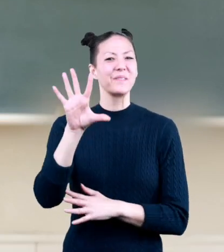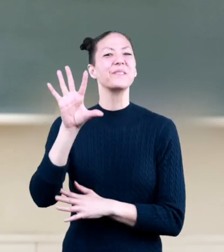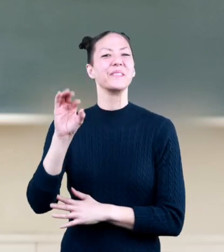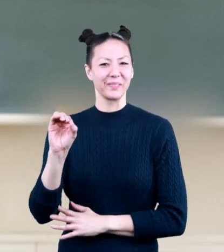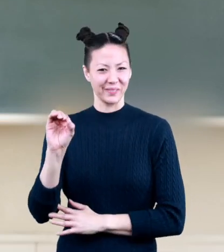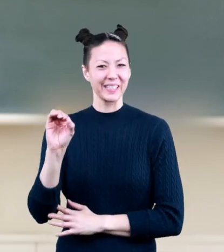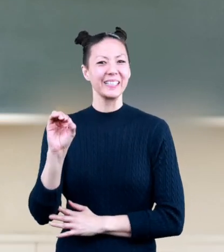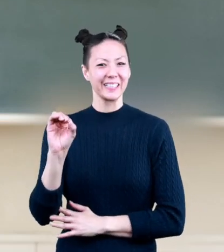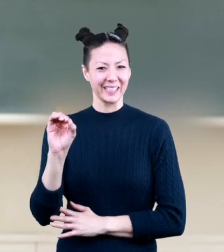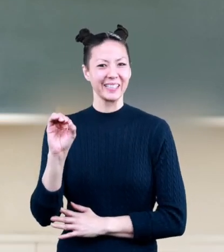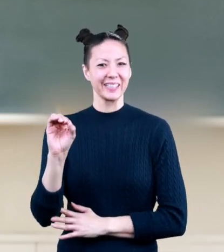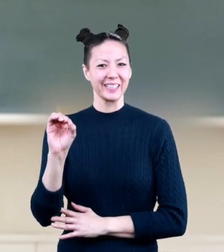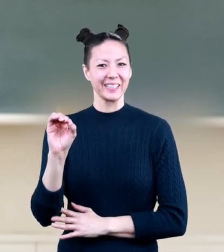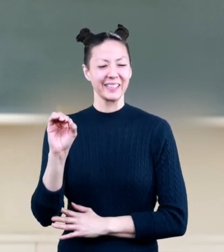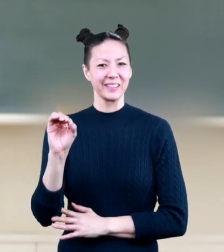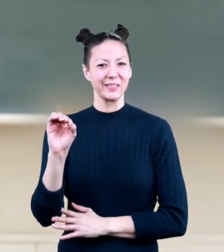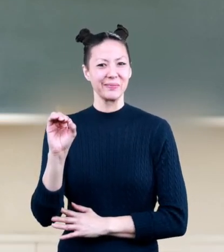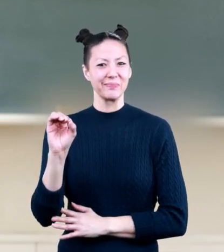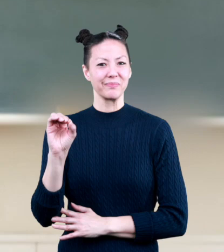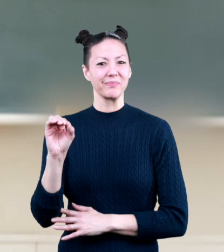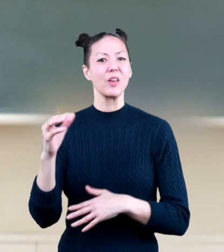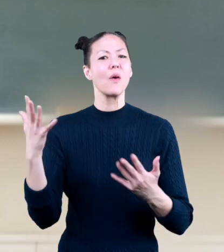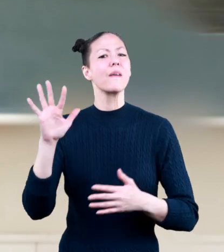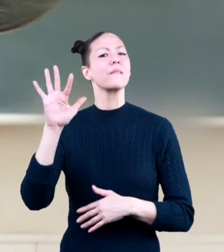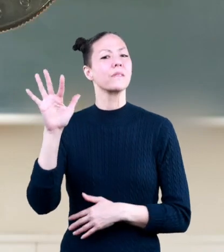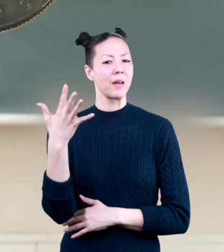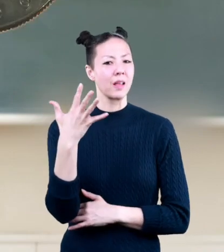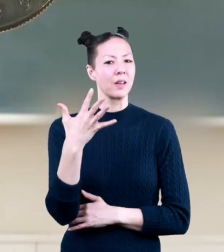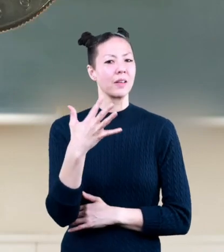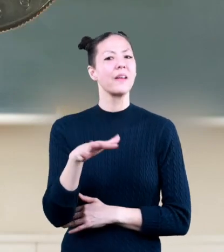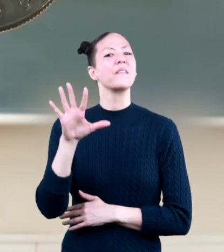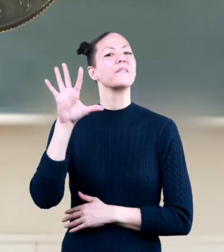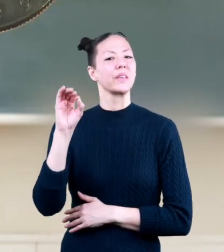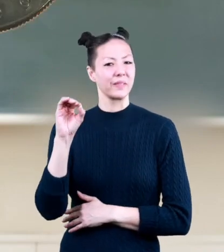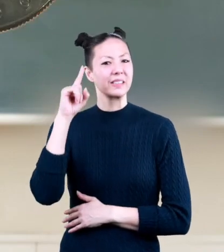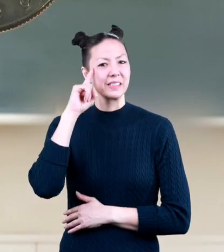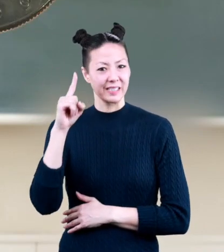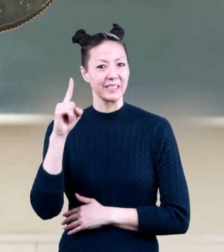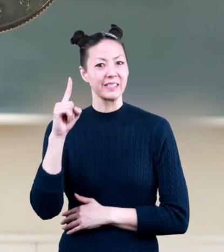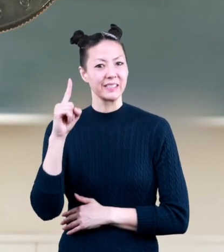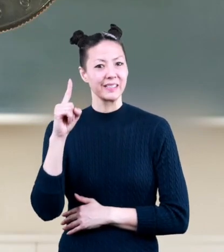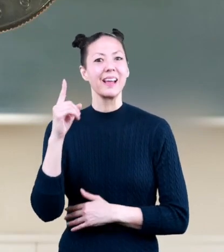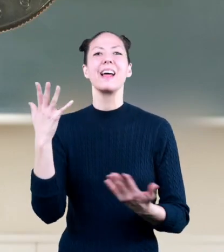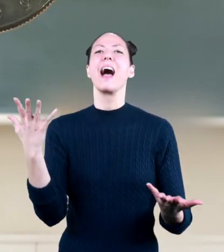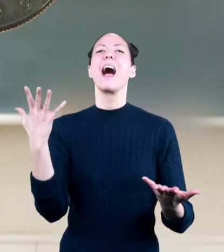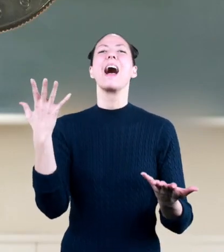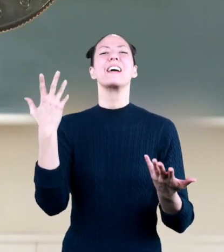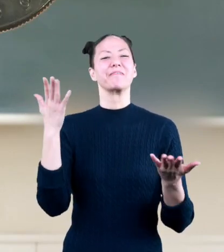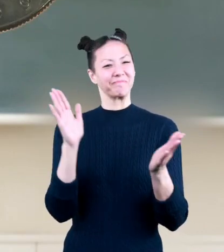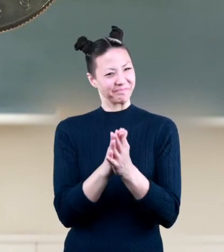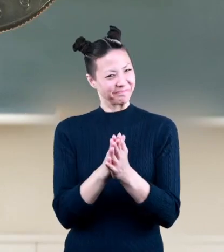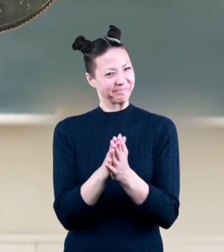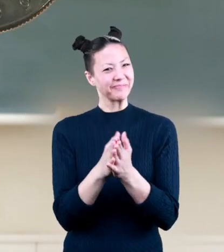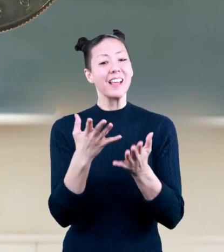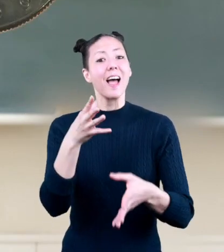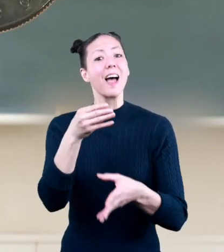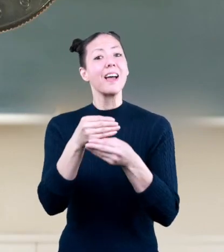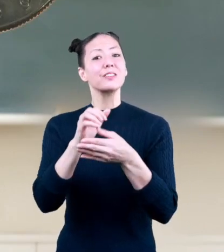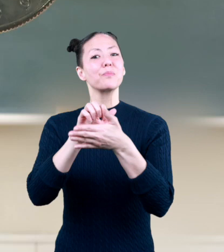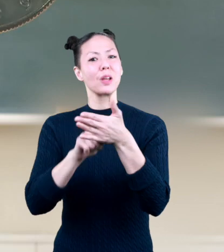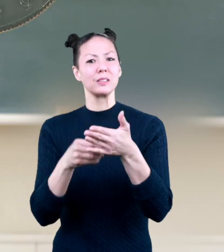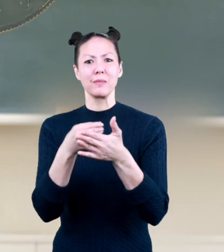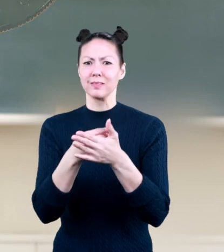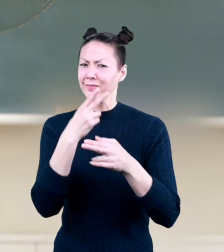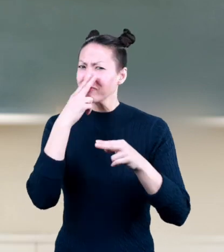five point five zero or five dollars and fifty cents and there you have it adding and